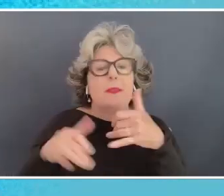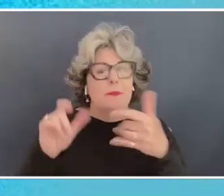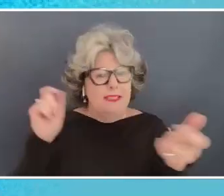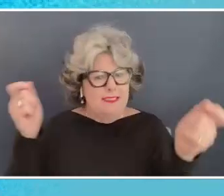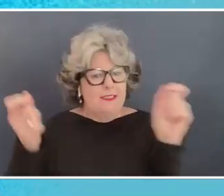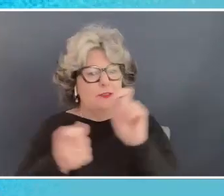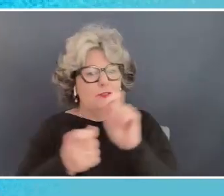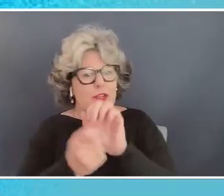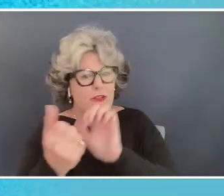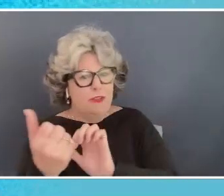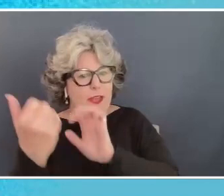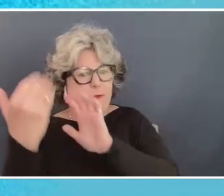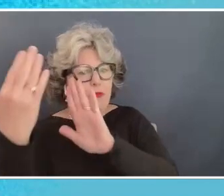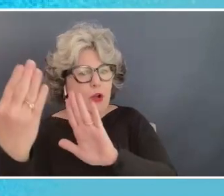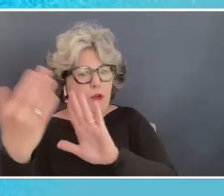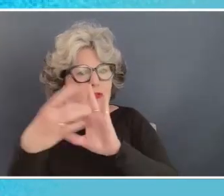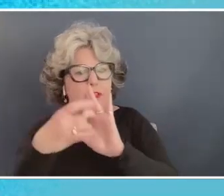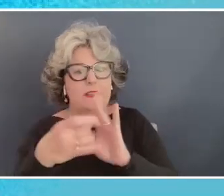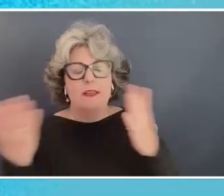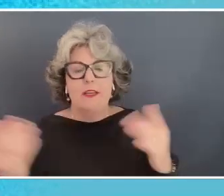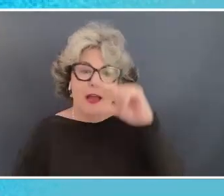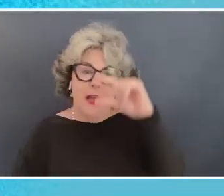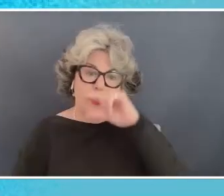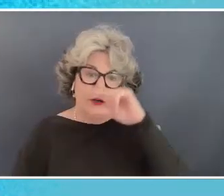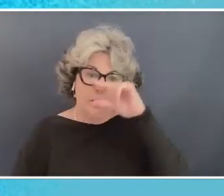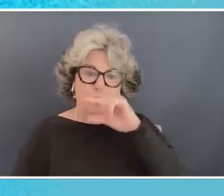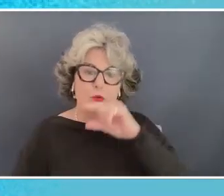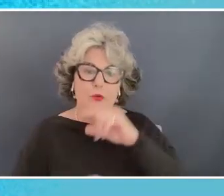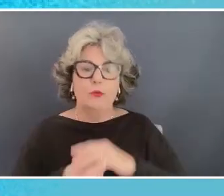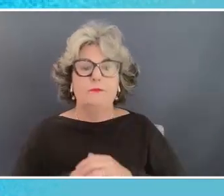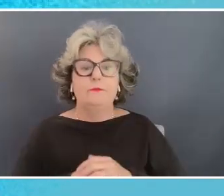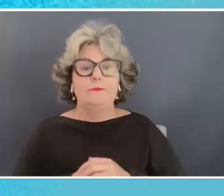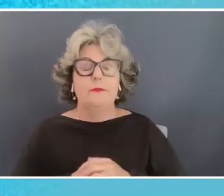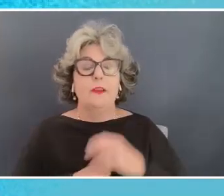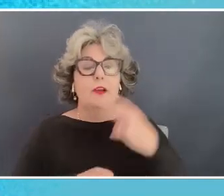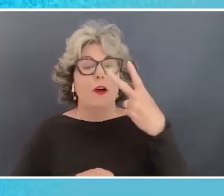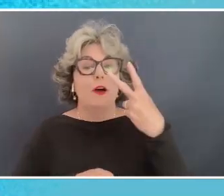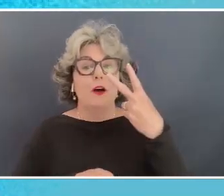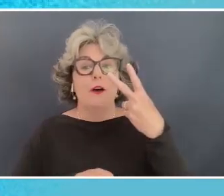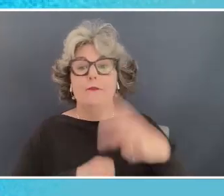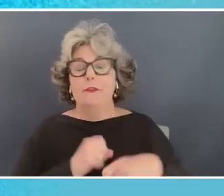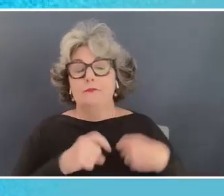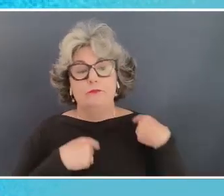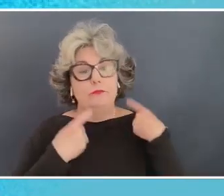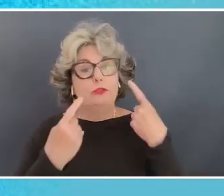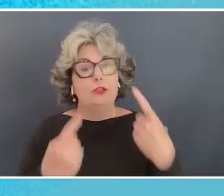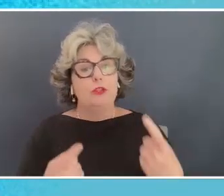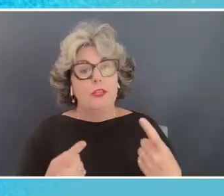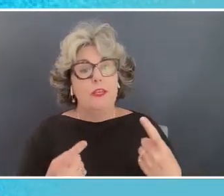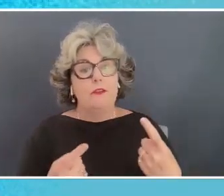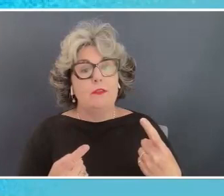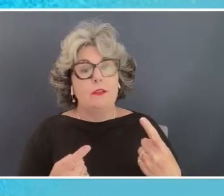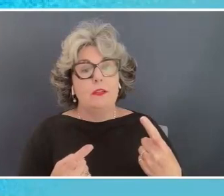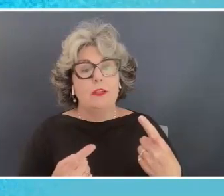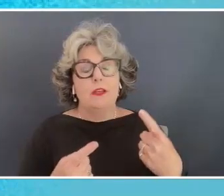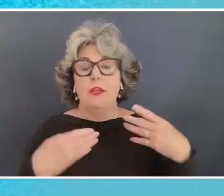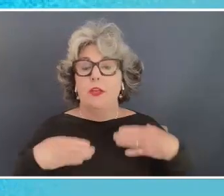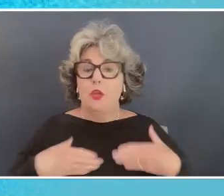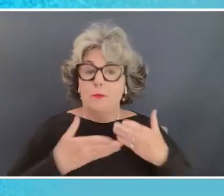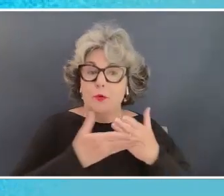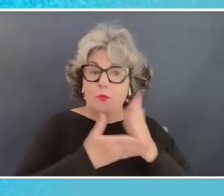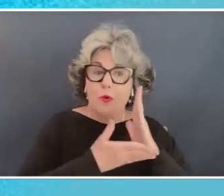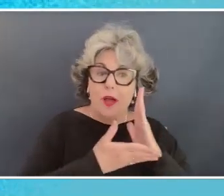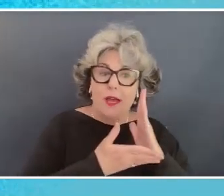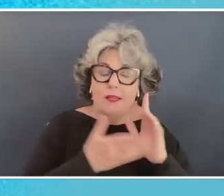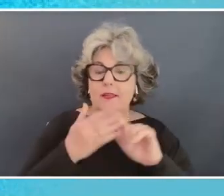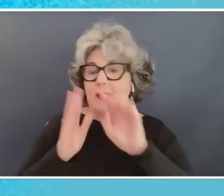we've taken at Google for the past two years I've had the pleasure of serving alongside not only our human rights experts our ethicists our